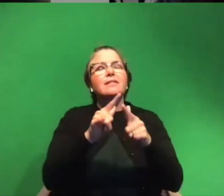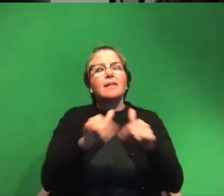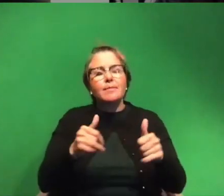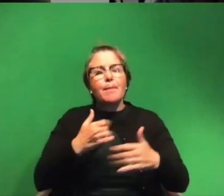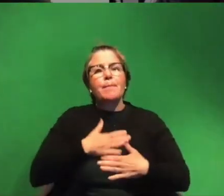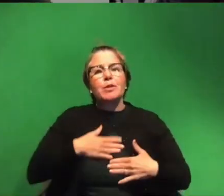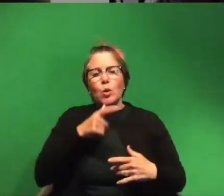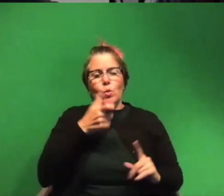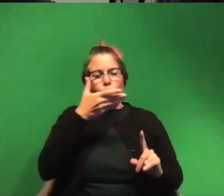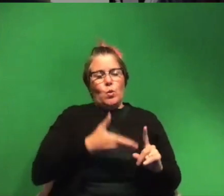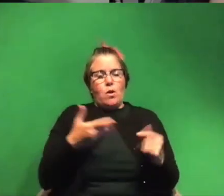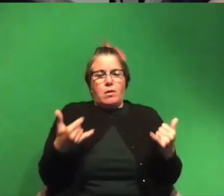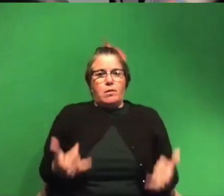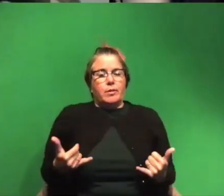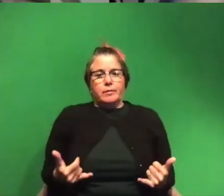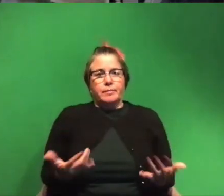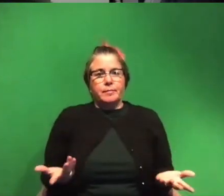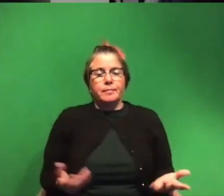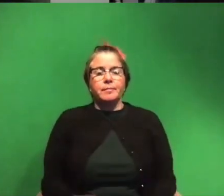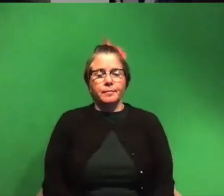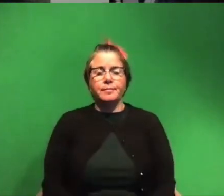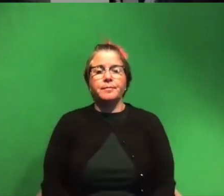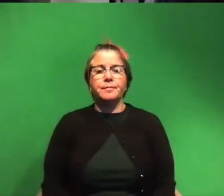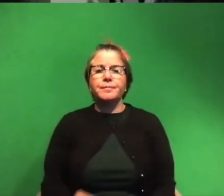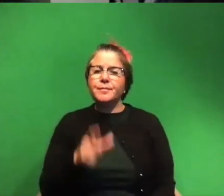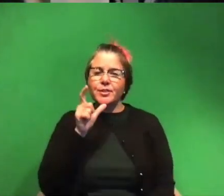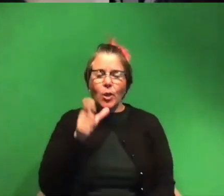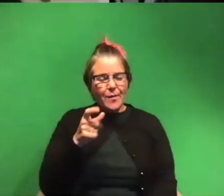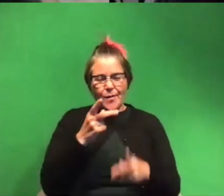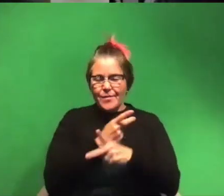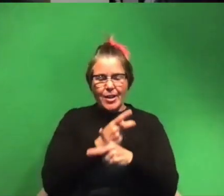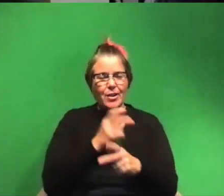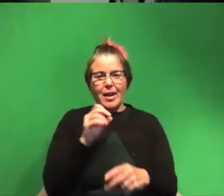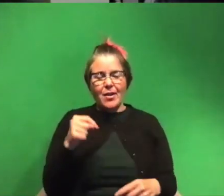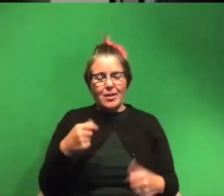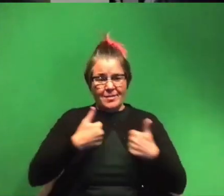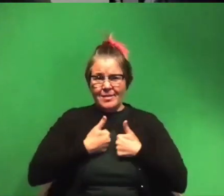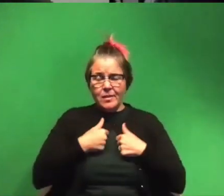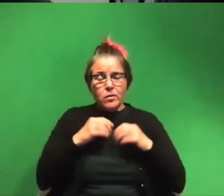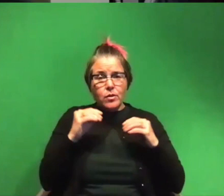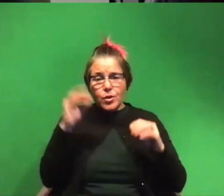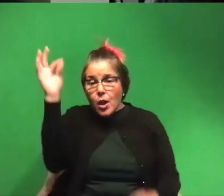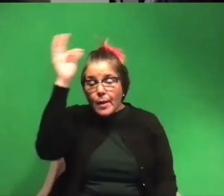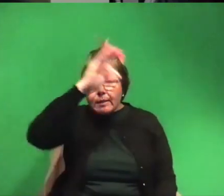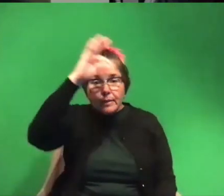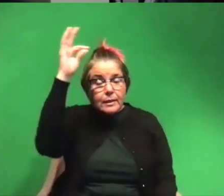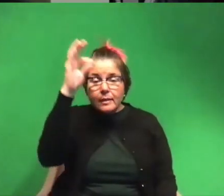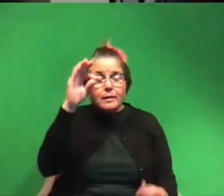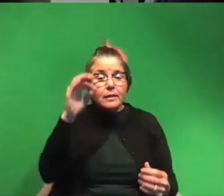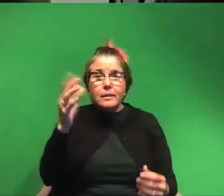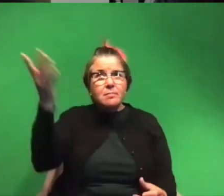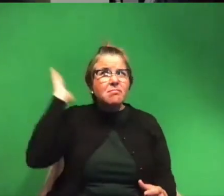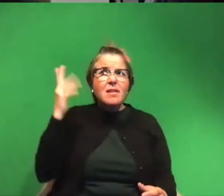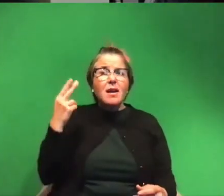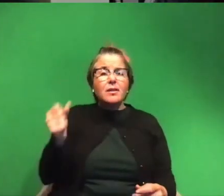in the present um like you don't have to have it all figured out i had no idea however long ago i was in high